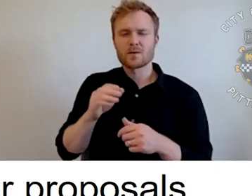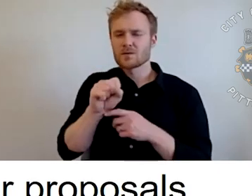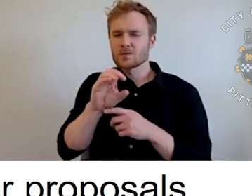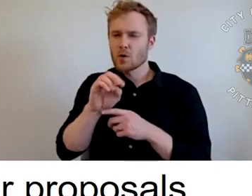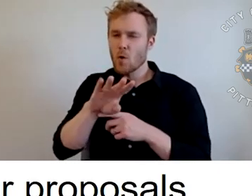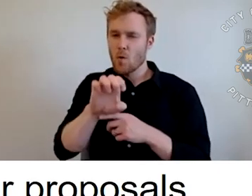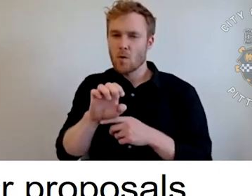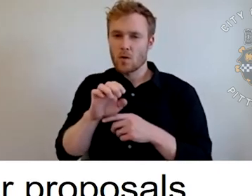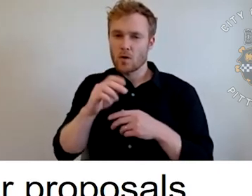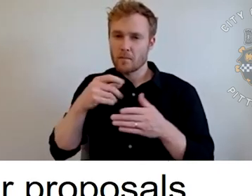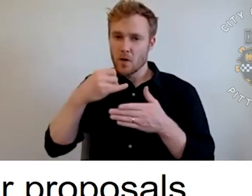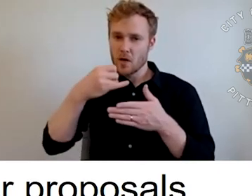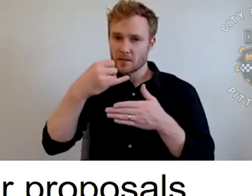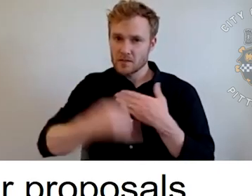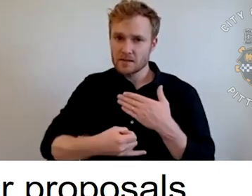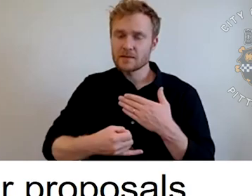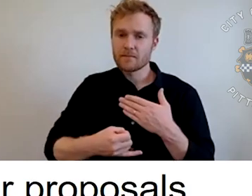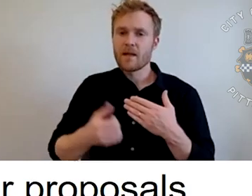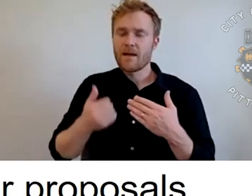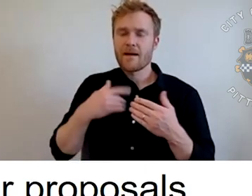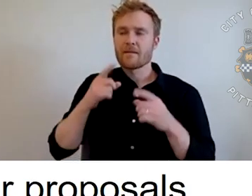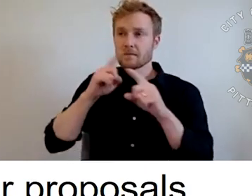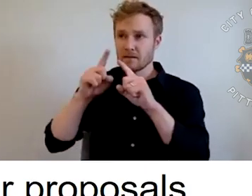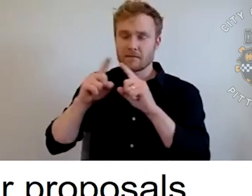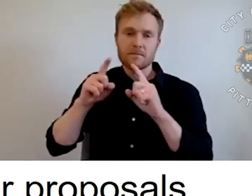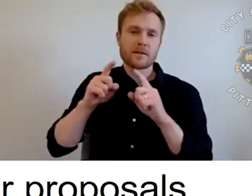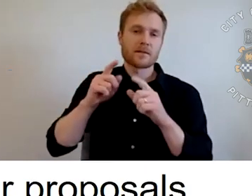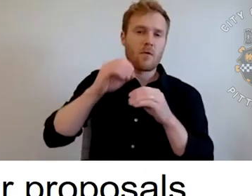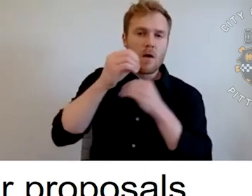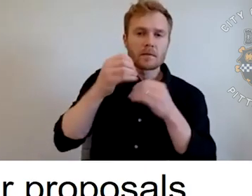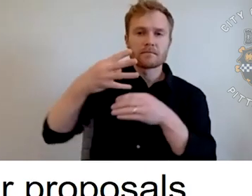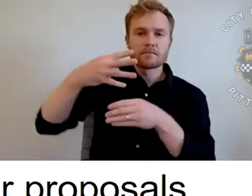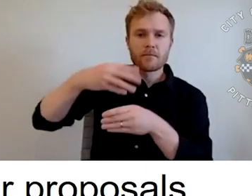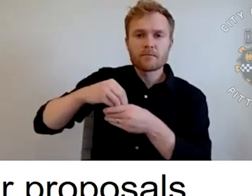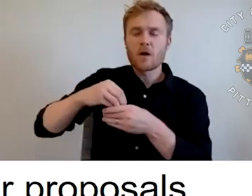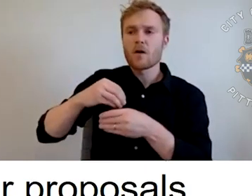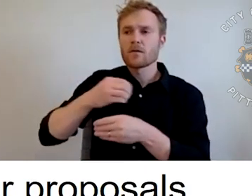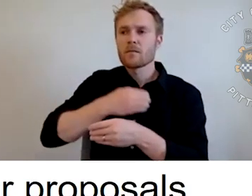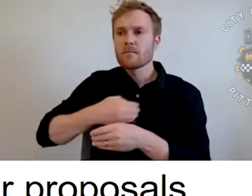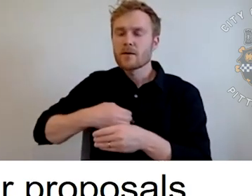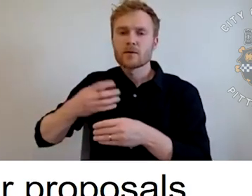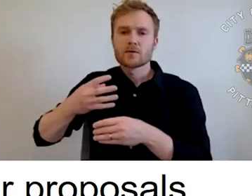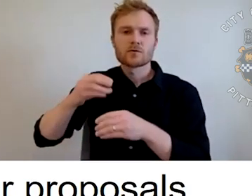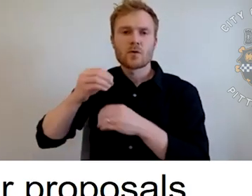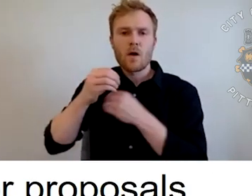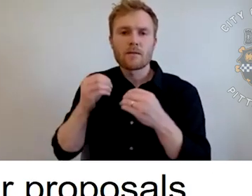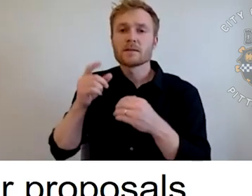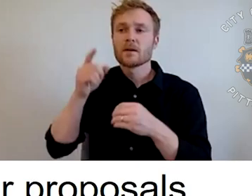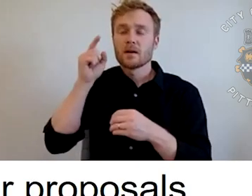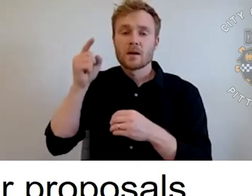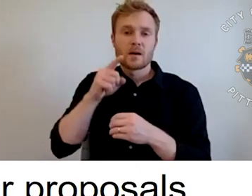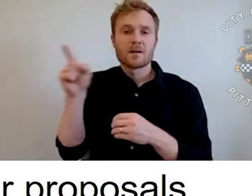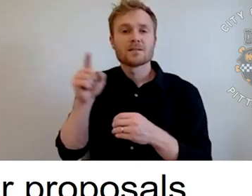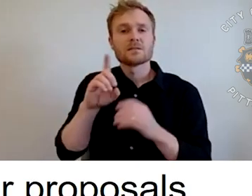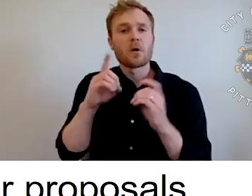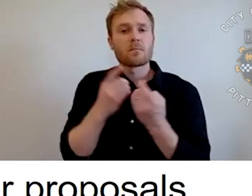Controller's Office, and also directors from departments that carry out capital projects, like the Department of Public Works, Mobility and Infrastructure, and